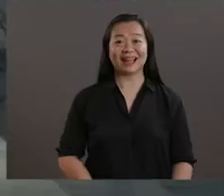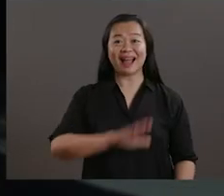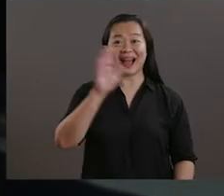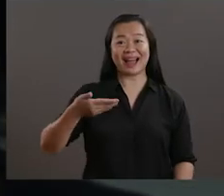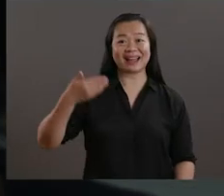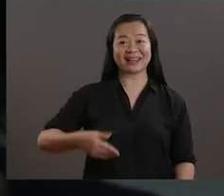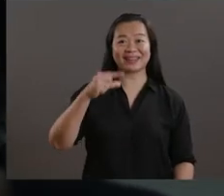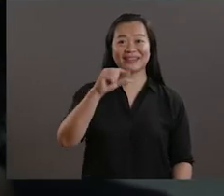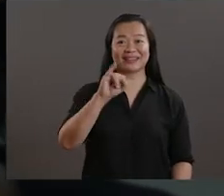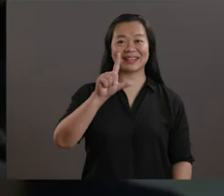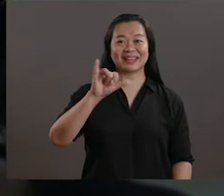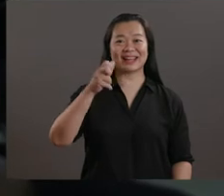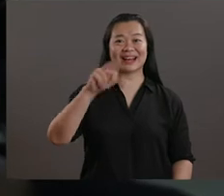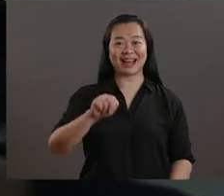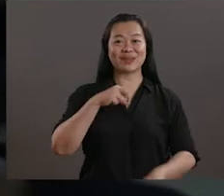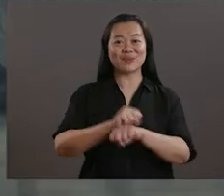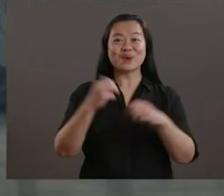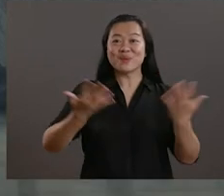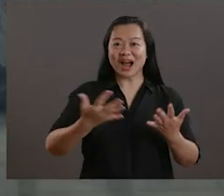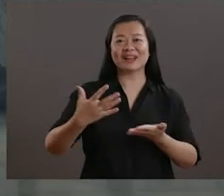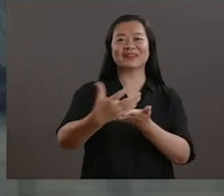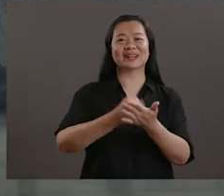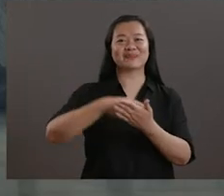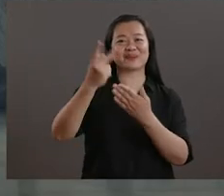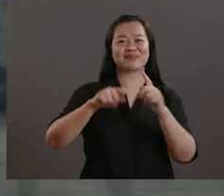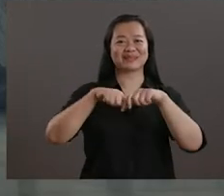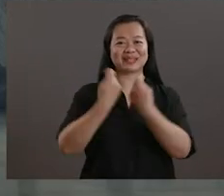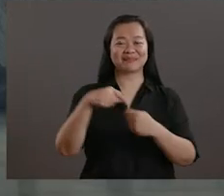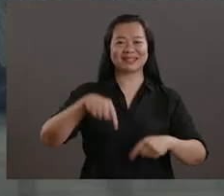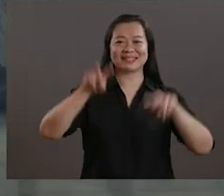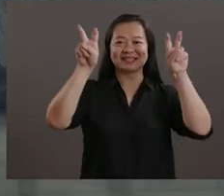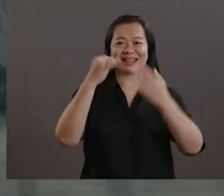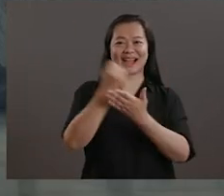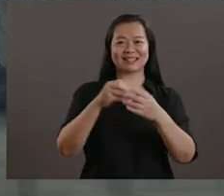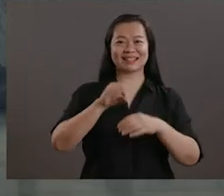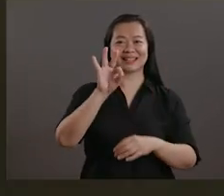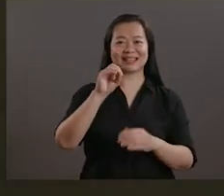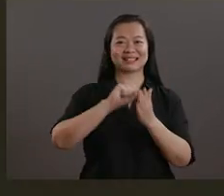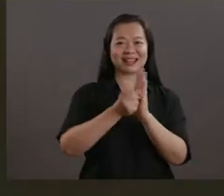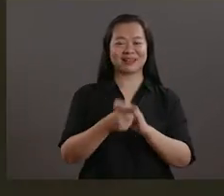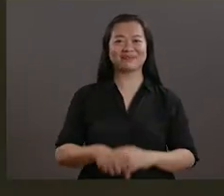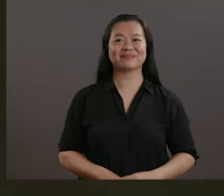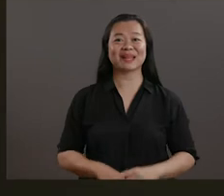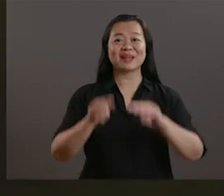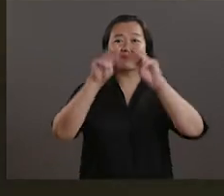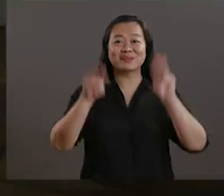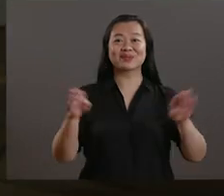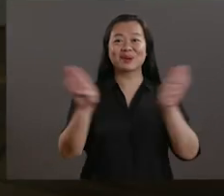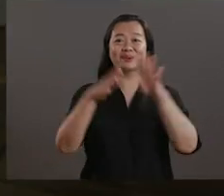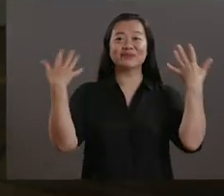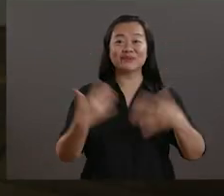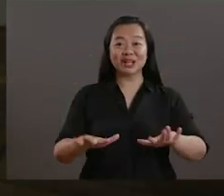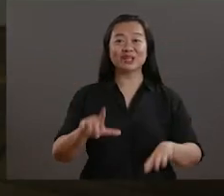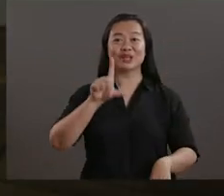Hi, my name is Jillian and I work in the Curatorial Programs team, and this is Art in 90 Seconds. I always enjoy